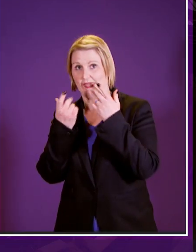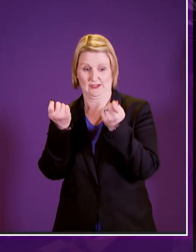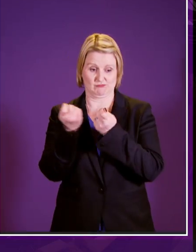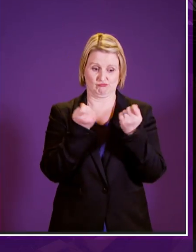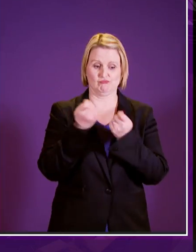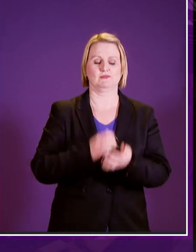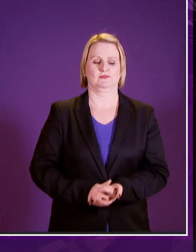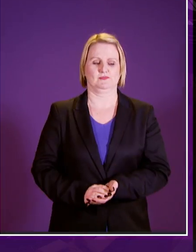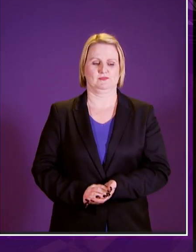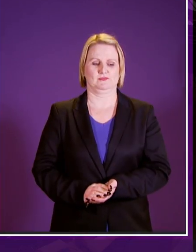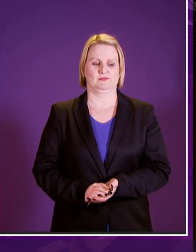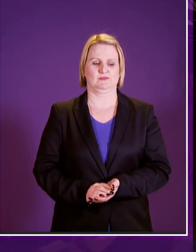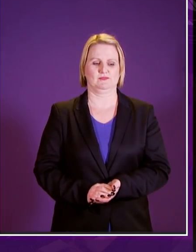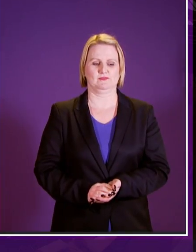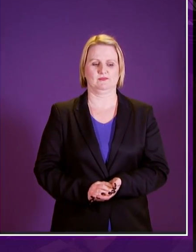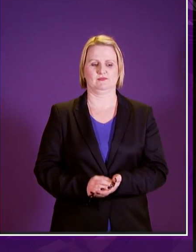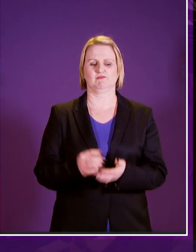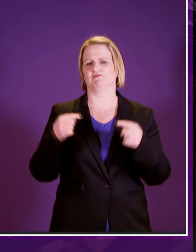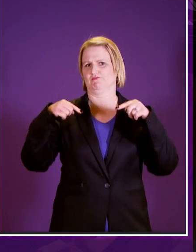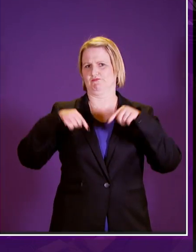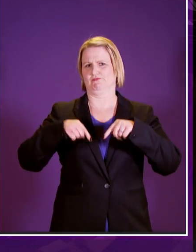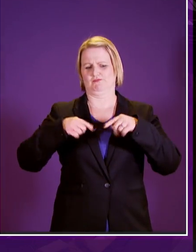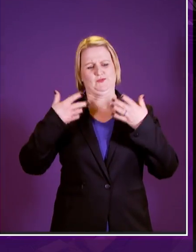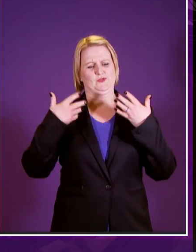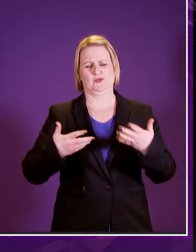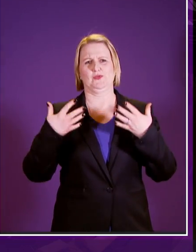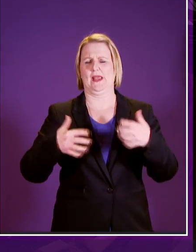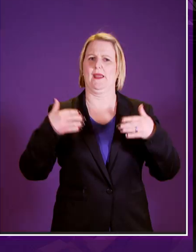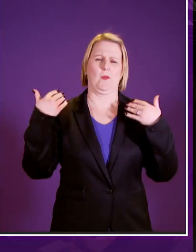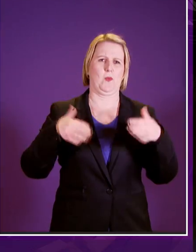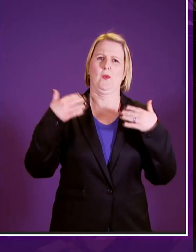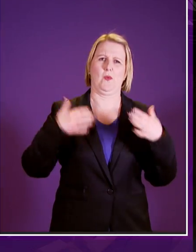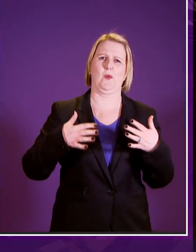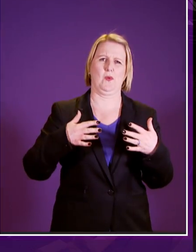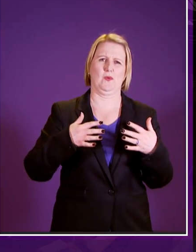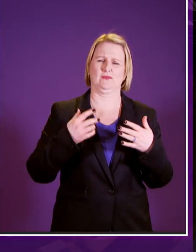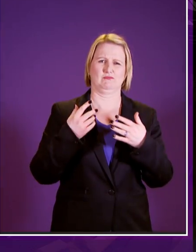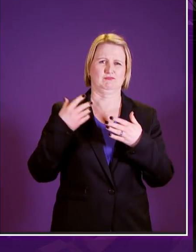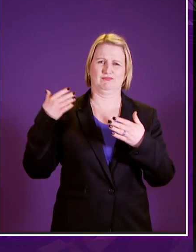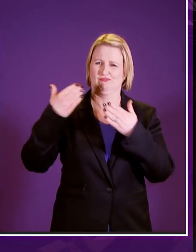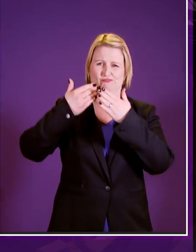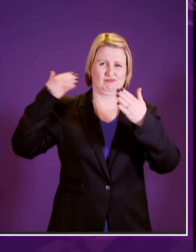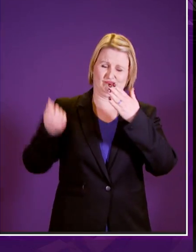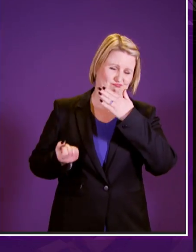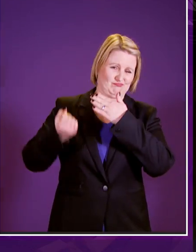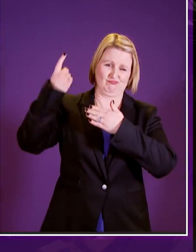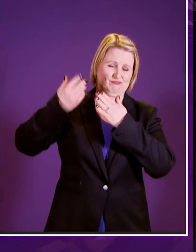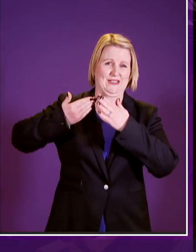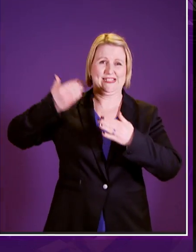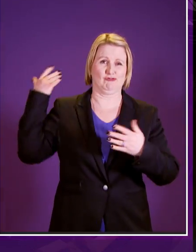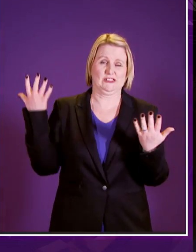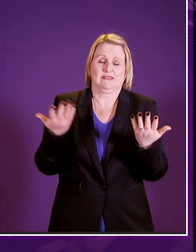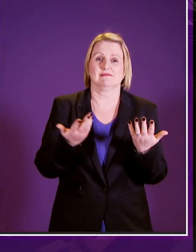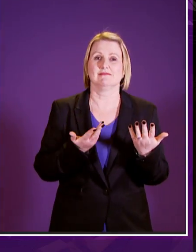this is a historic day for this parliament when we vote on the Social Security Scotland Bill we will be marking the single